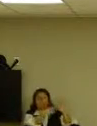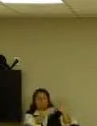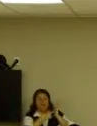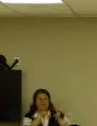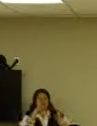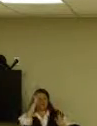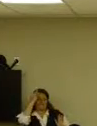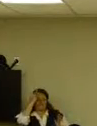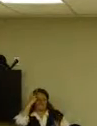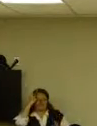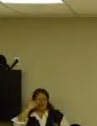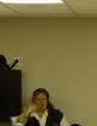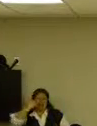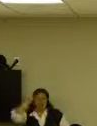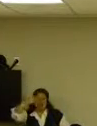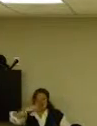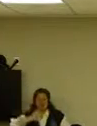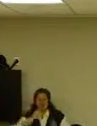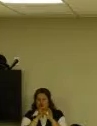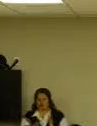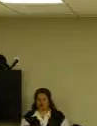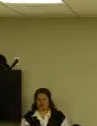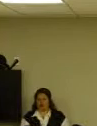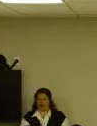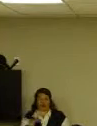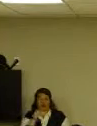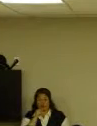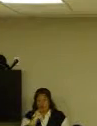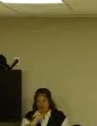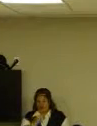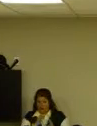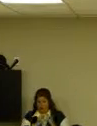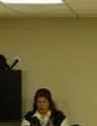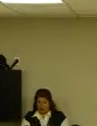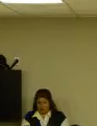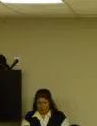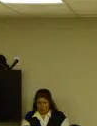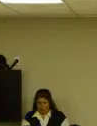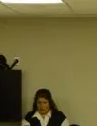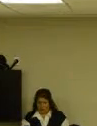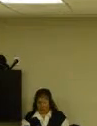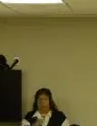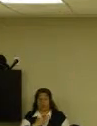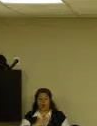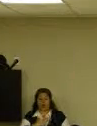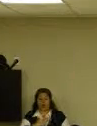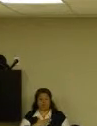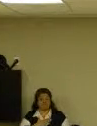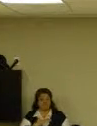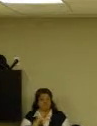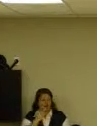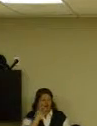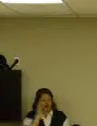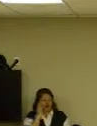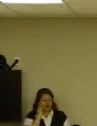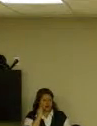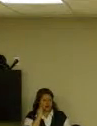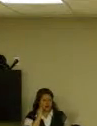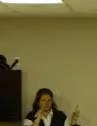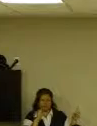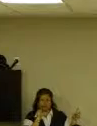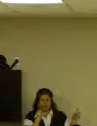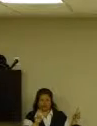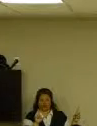to have an interpreter. And if they don't, then what I found in my own experiences, especially when I worked in Lancaster,